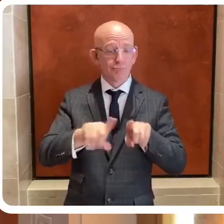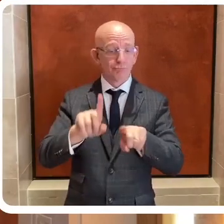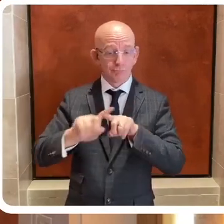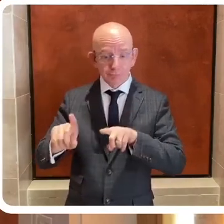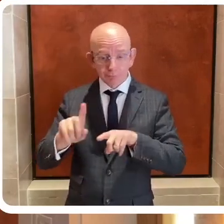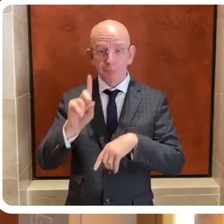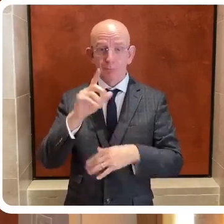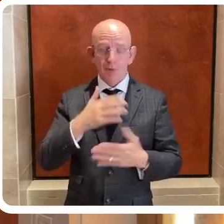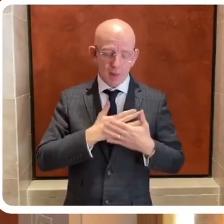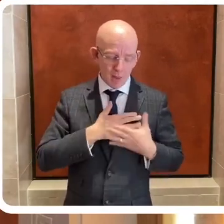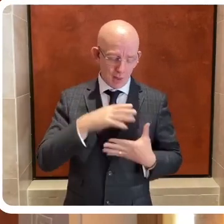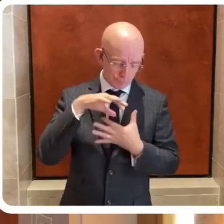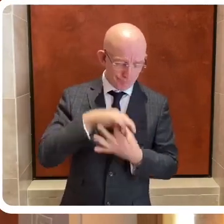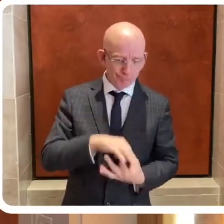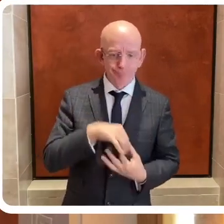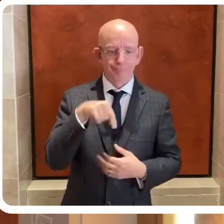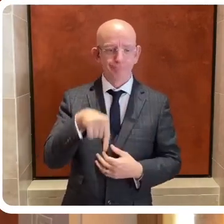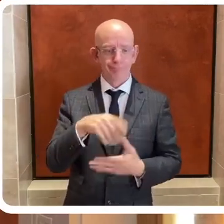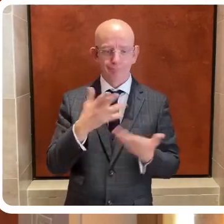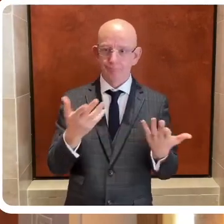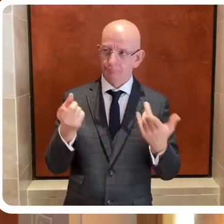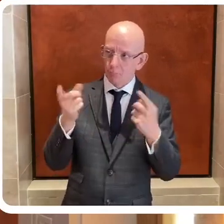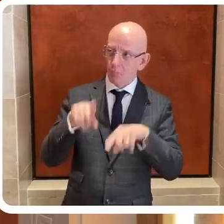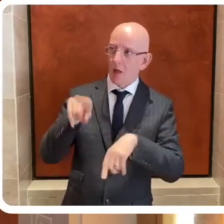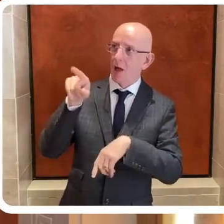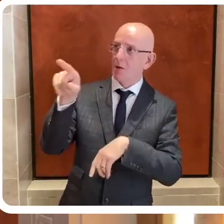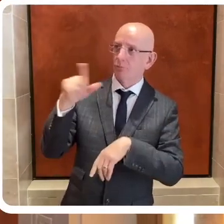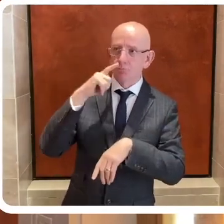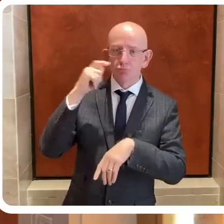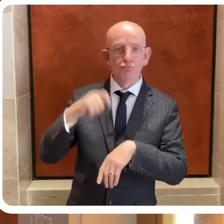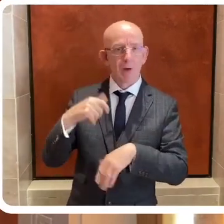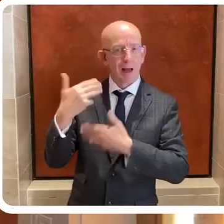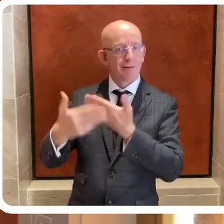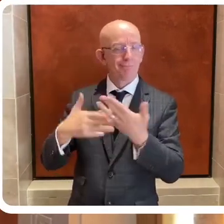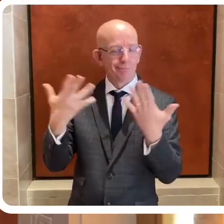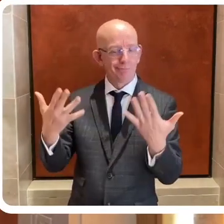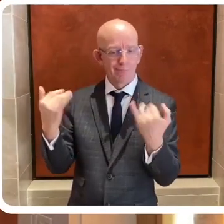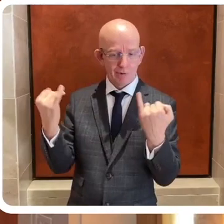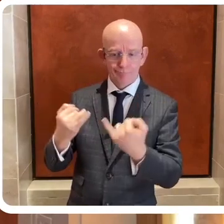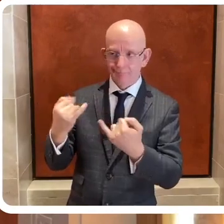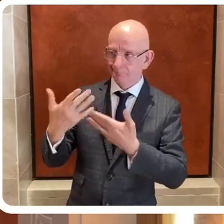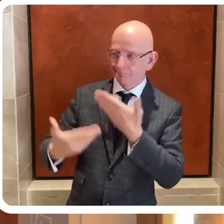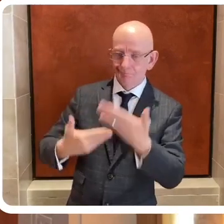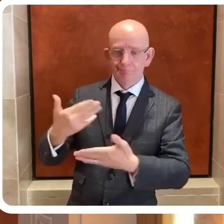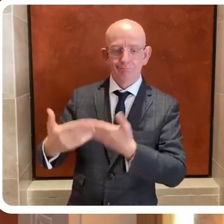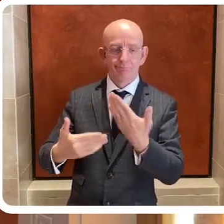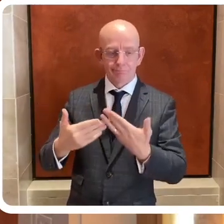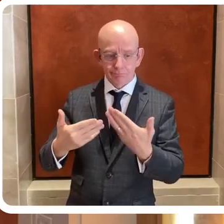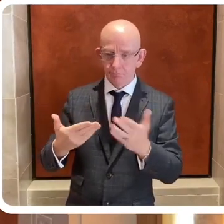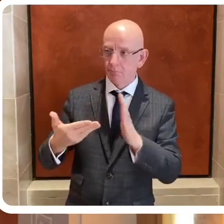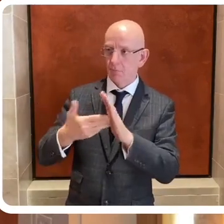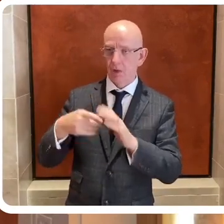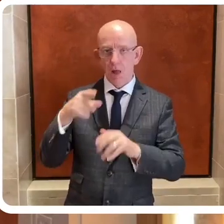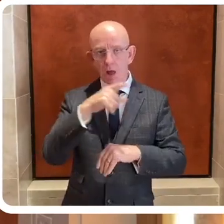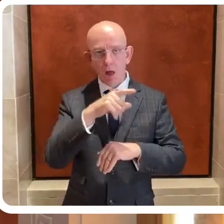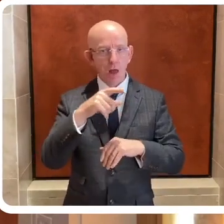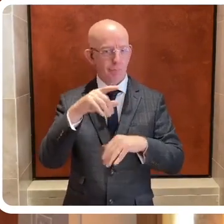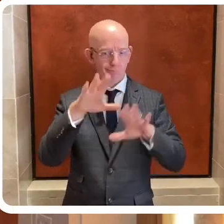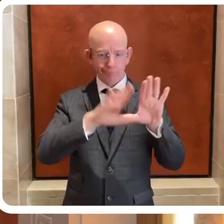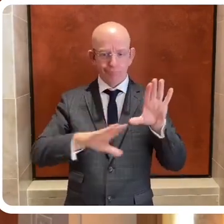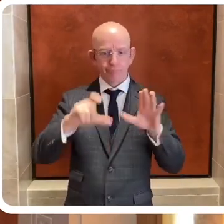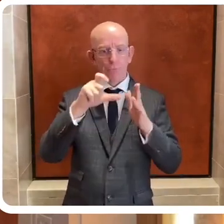the Democratic Republic of Congo, Ethiopia and Eritrea, Myanmar, Israel and Palestine, Kashmir,